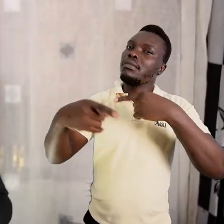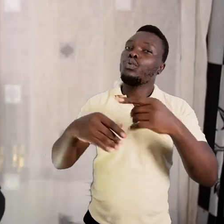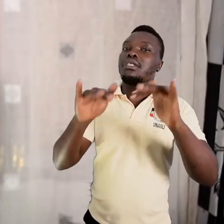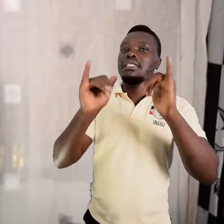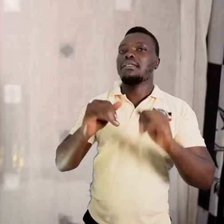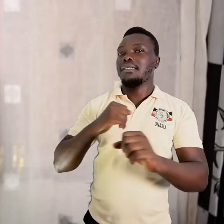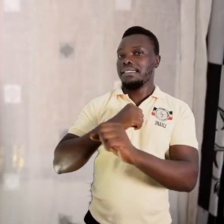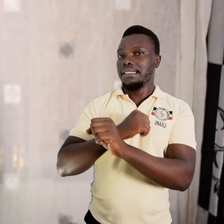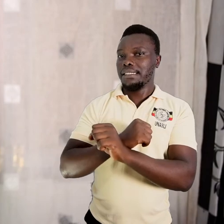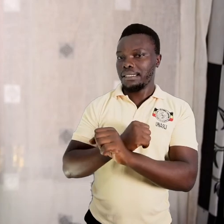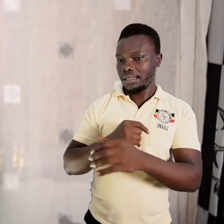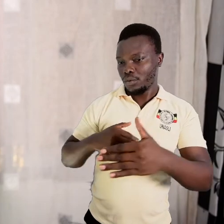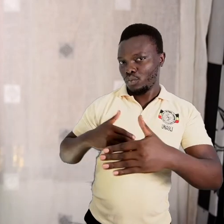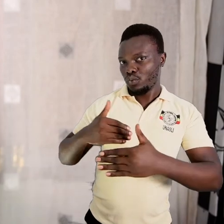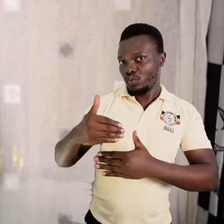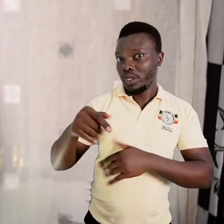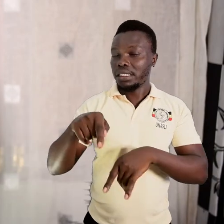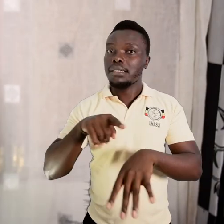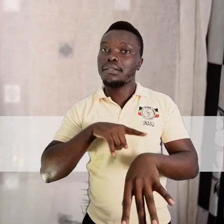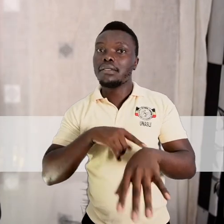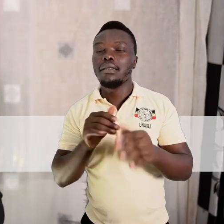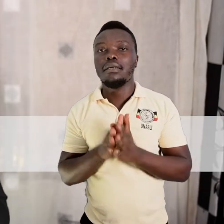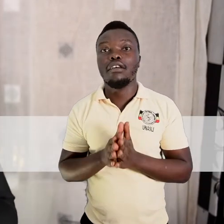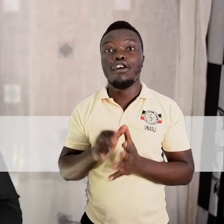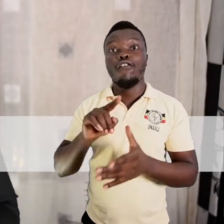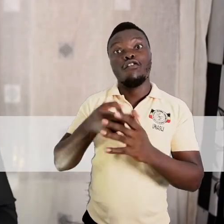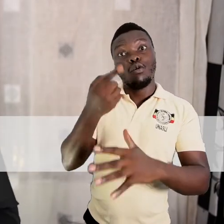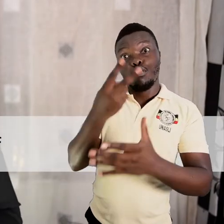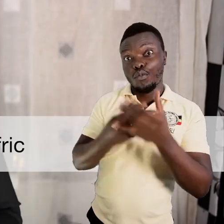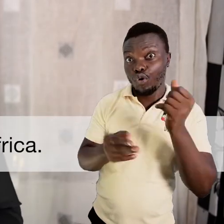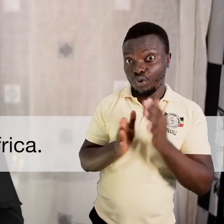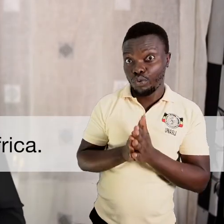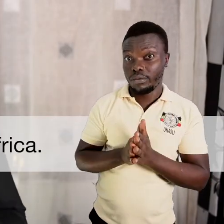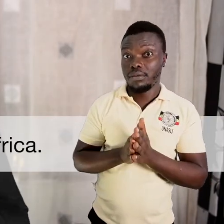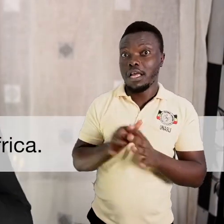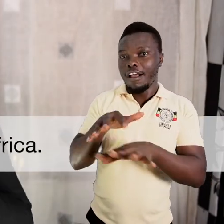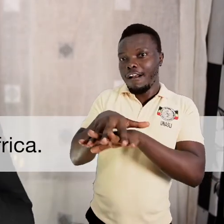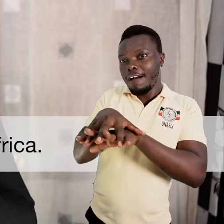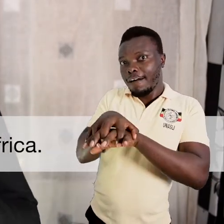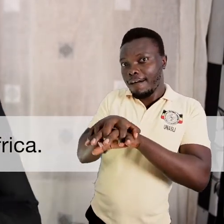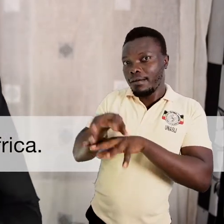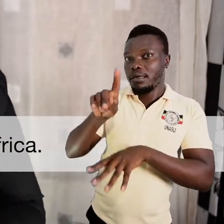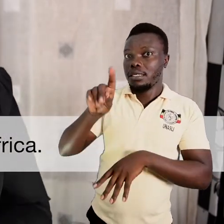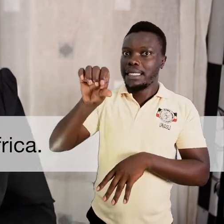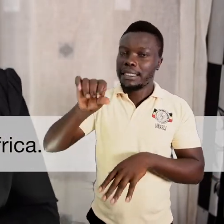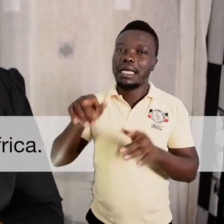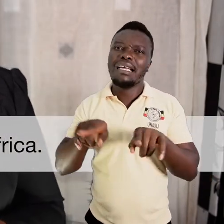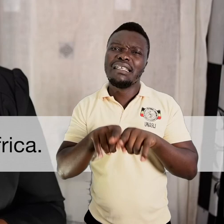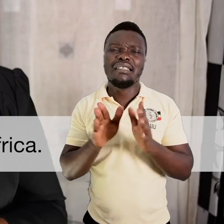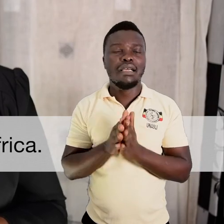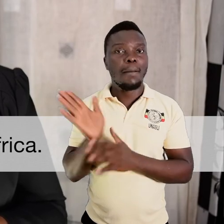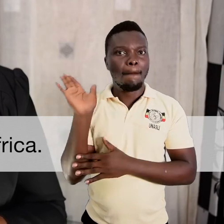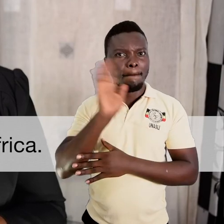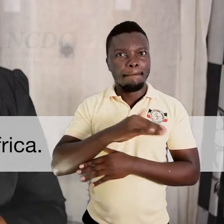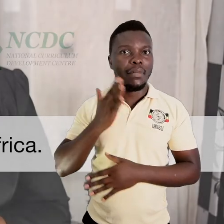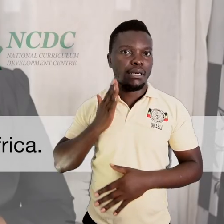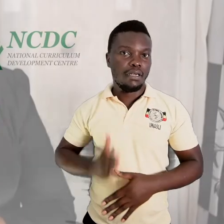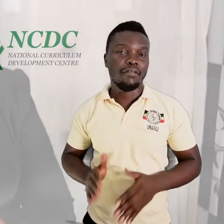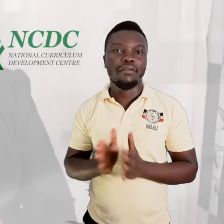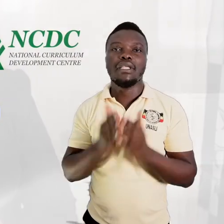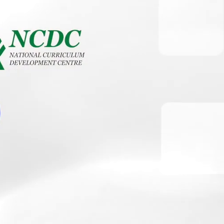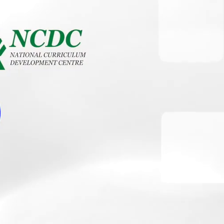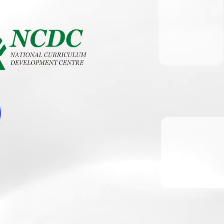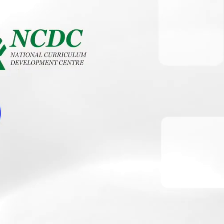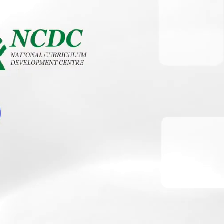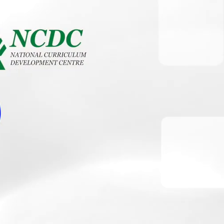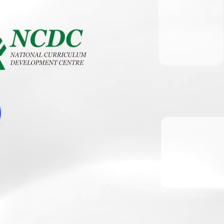during this period from both COVID-19 and any sort of abuse. Thank you.